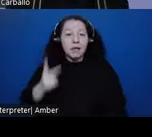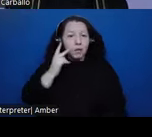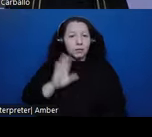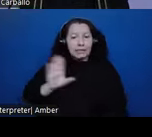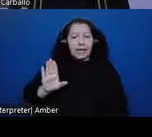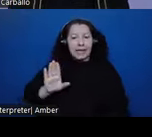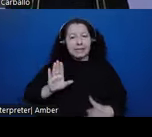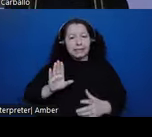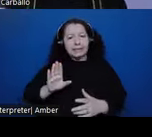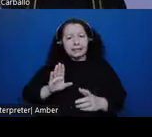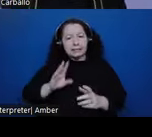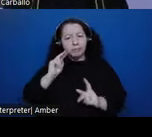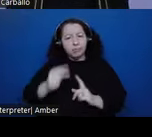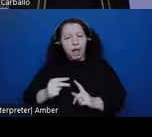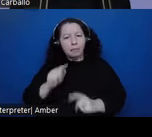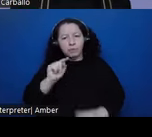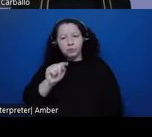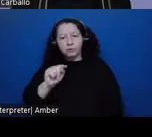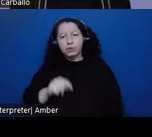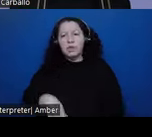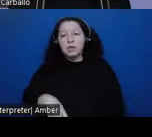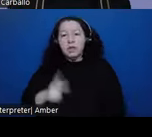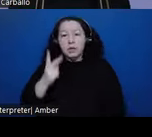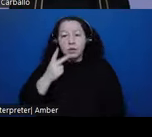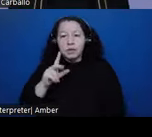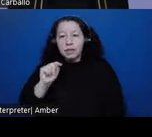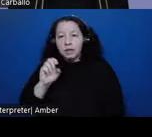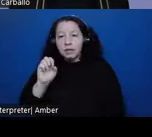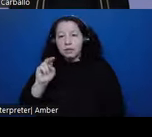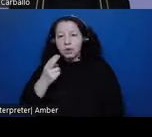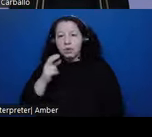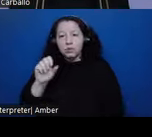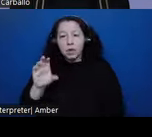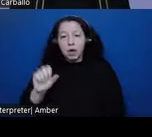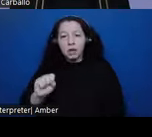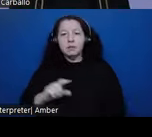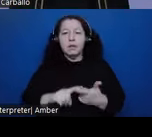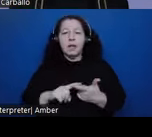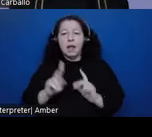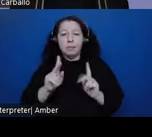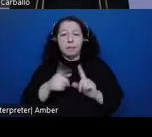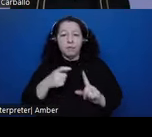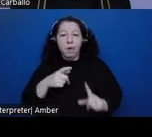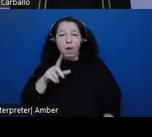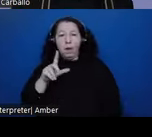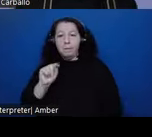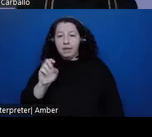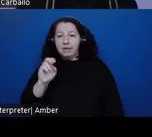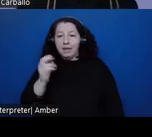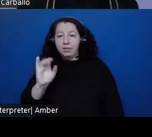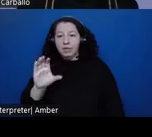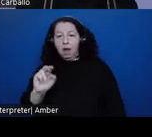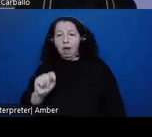issues, so that the Tenochtitlan, the people of Tenochtitlan had the ruler, Moctezuma, who wanted to be a